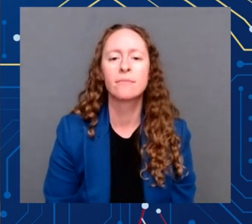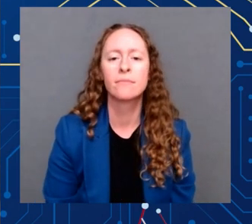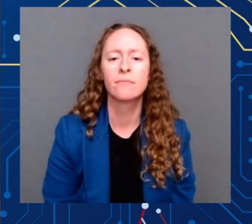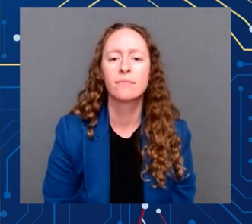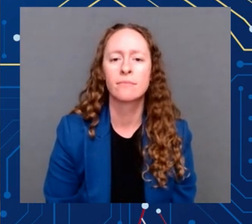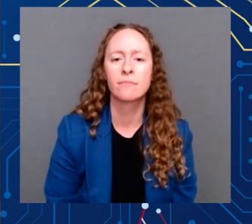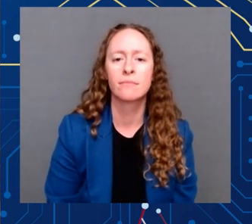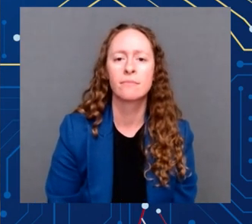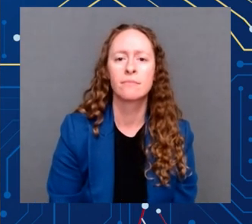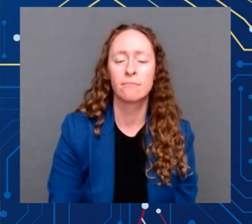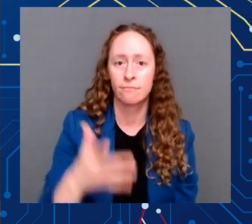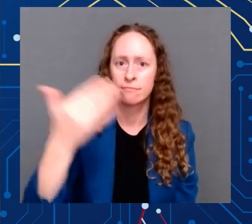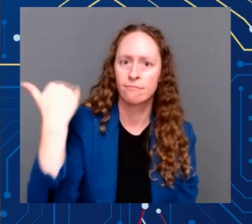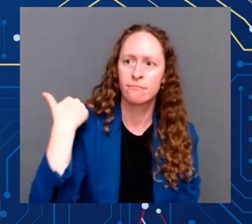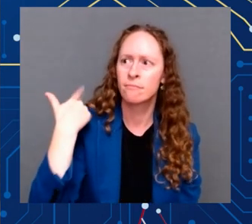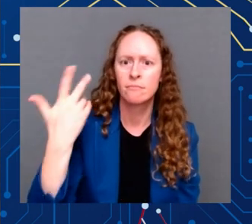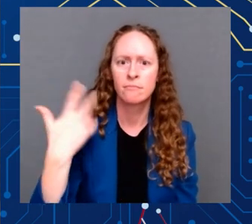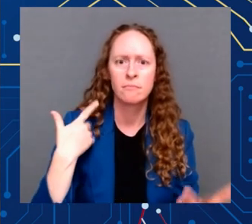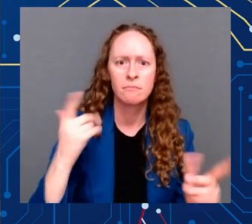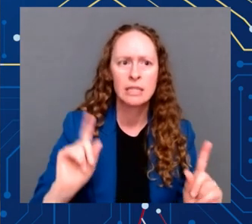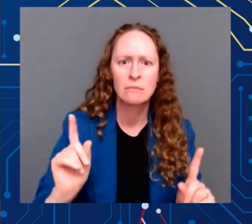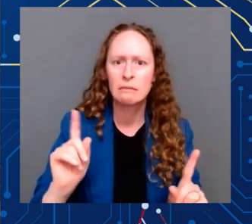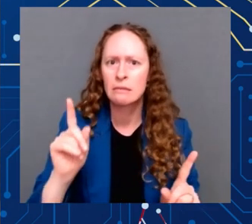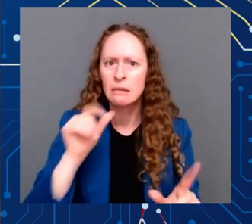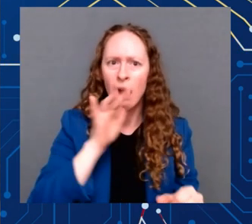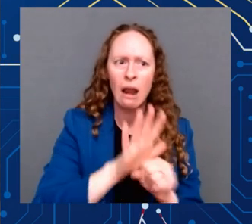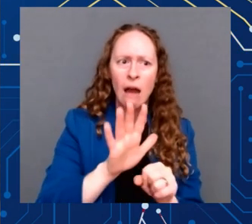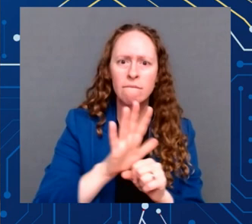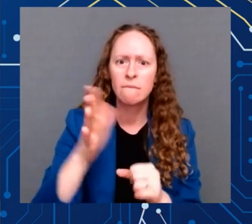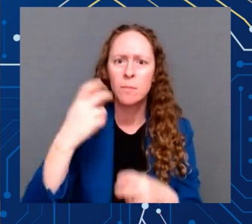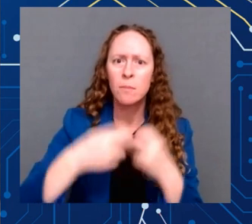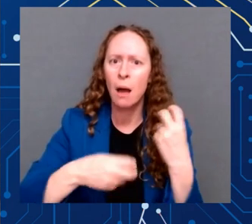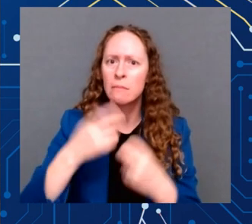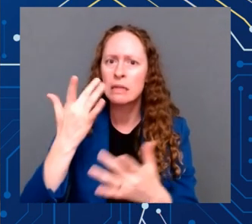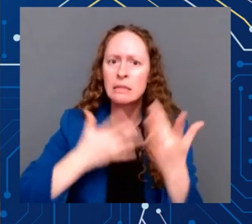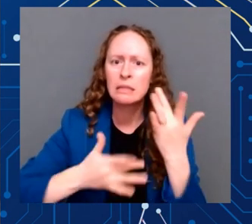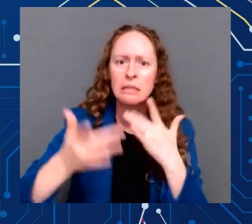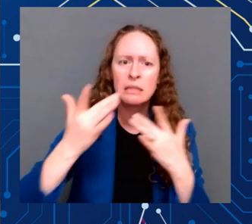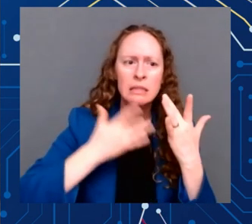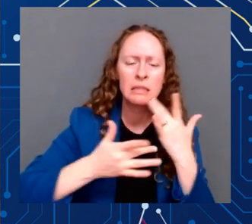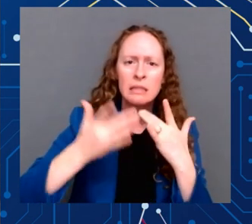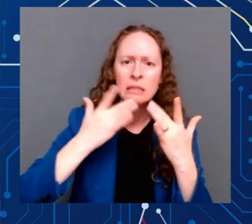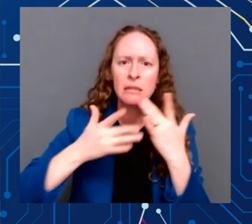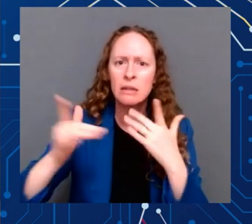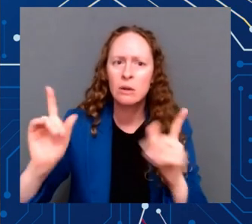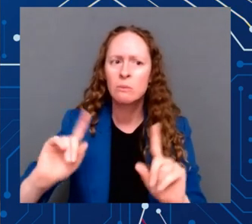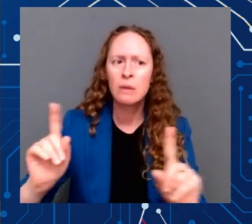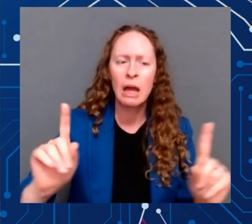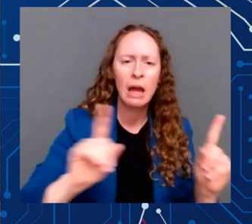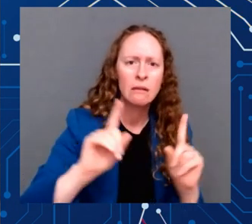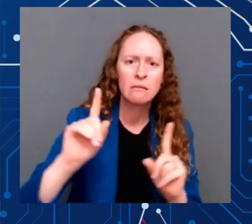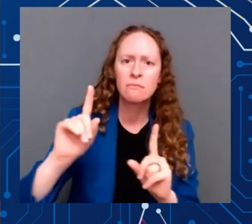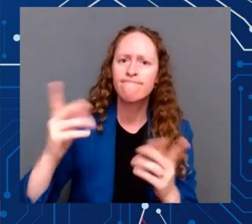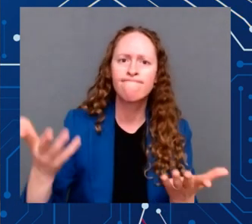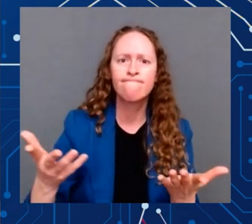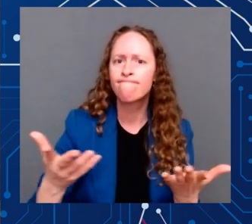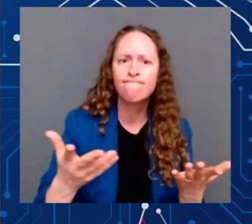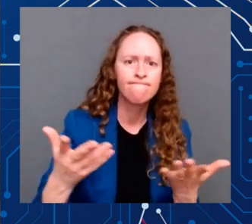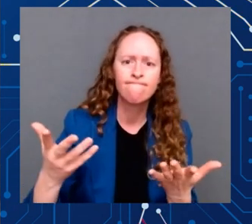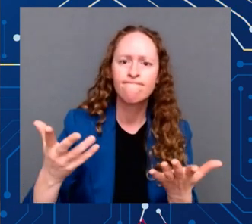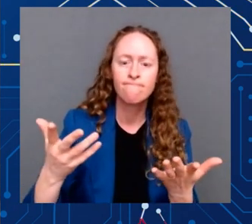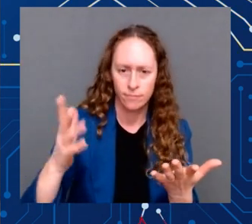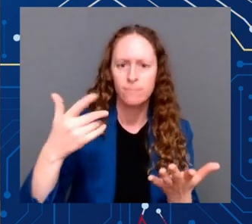chargers. And I wanted to change that. That's why, from day one, every single product that we've manufactured has been